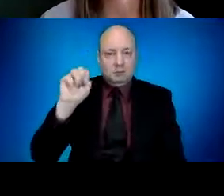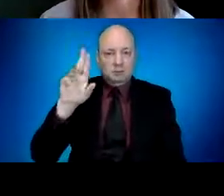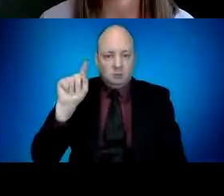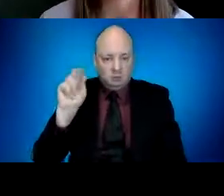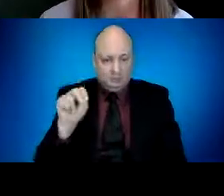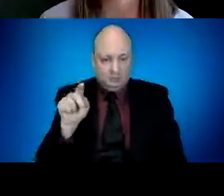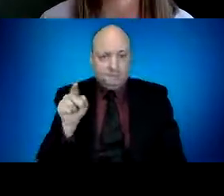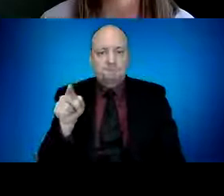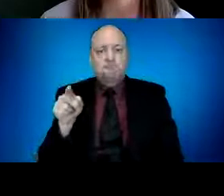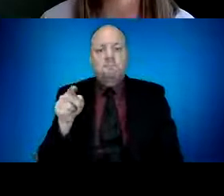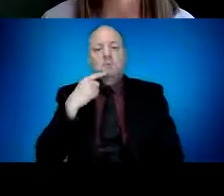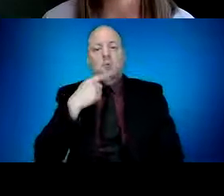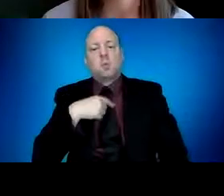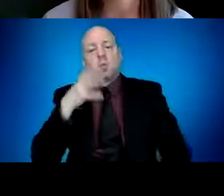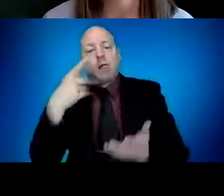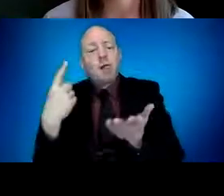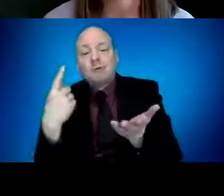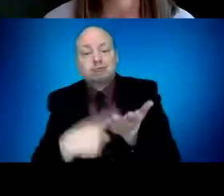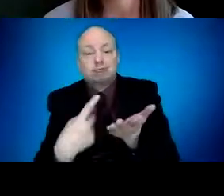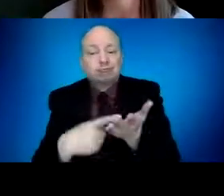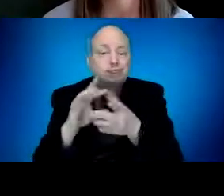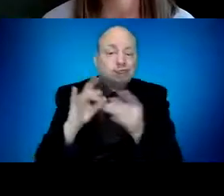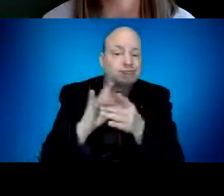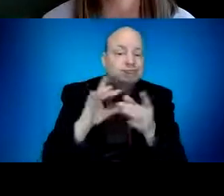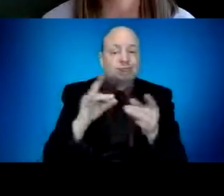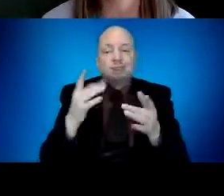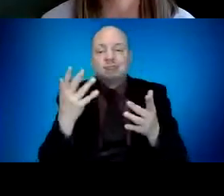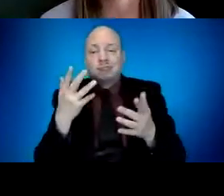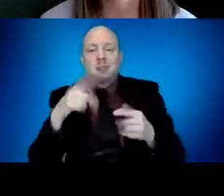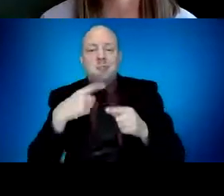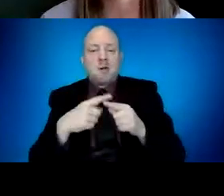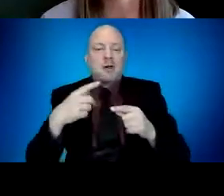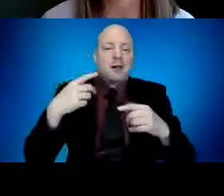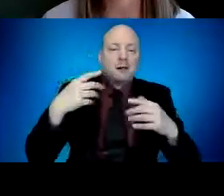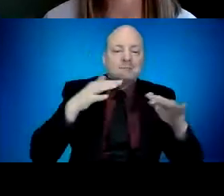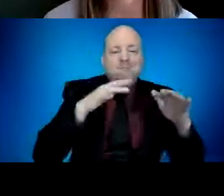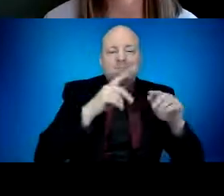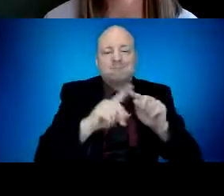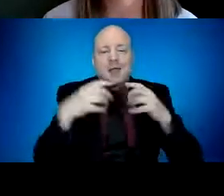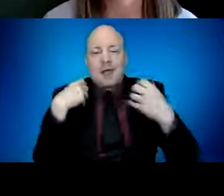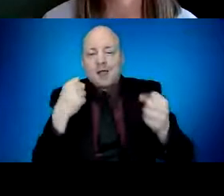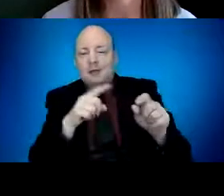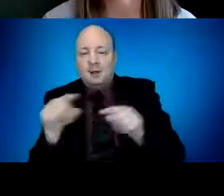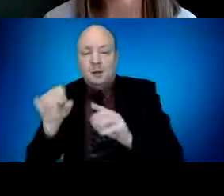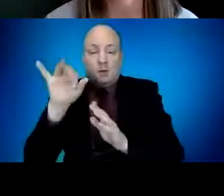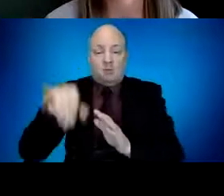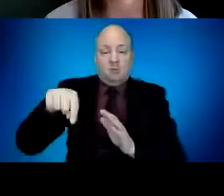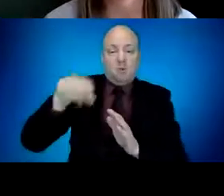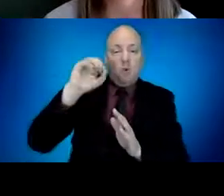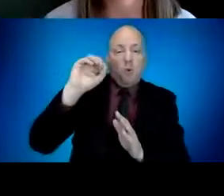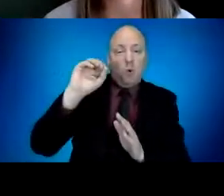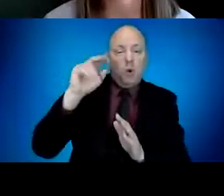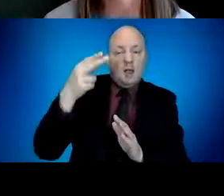me reiterate OHA's commitment to COVID-19 testing. It is our duty to improve